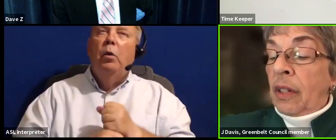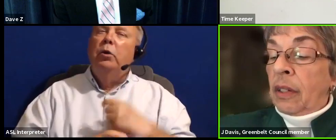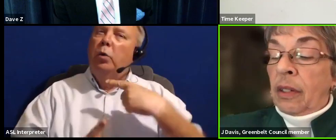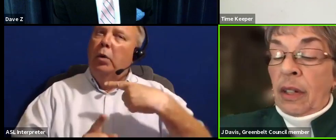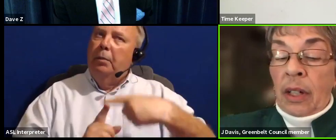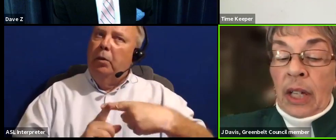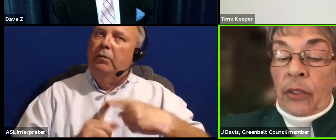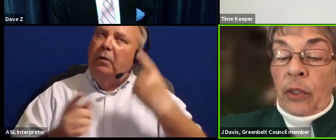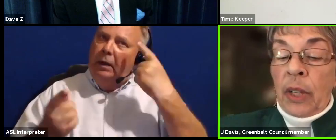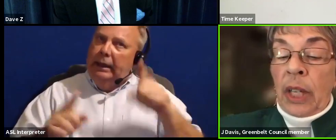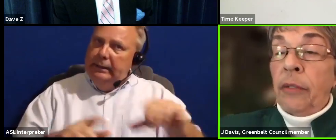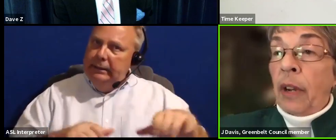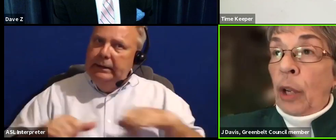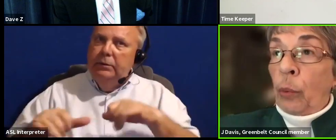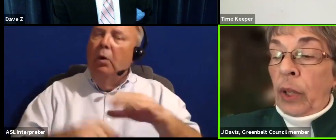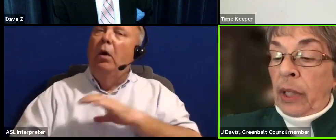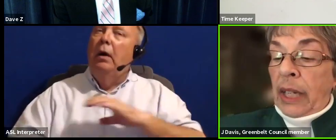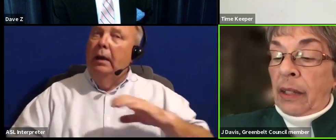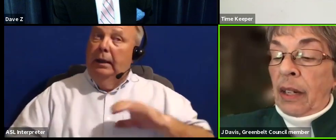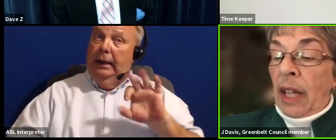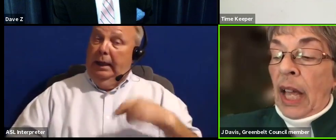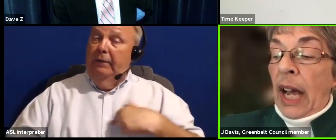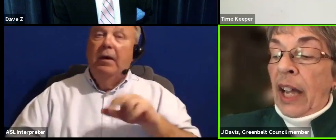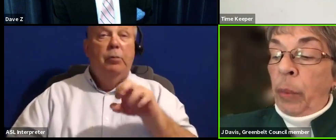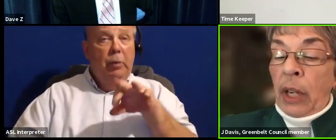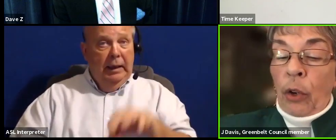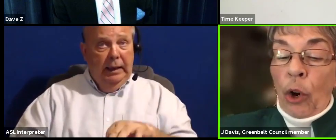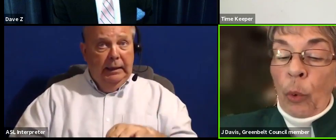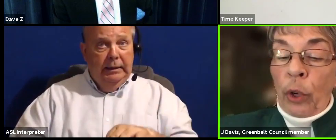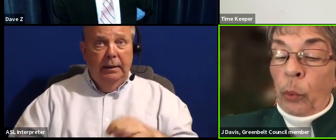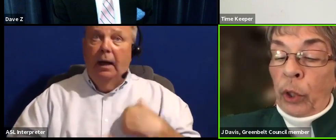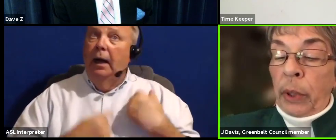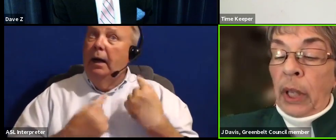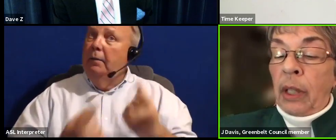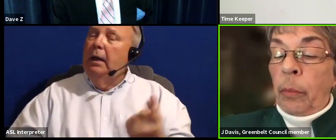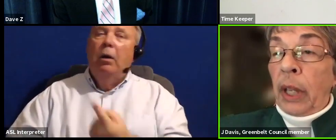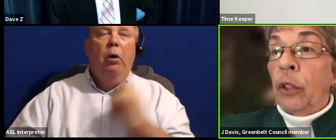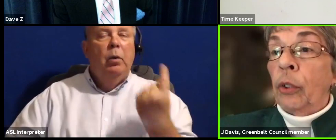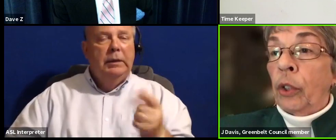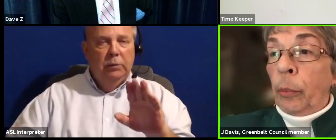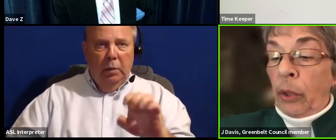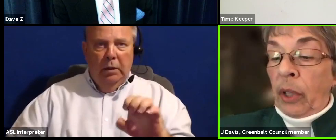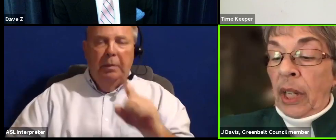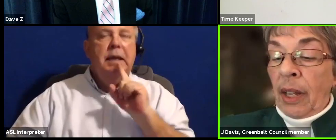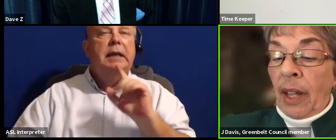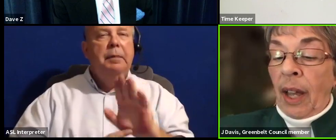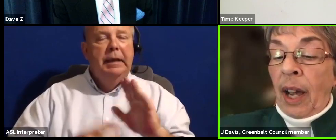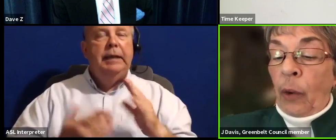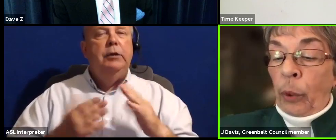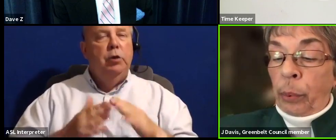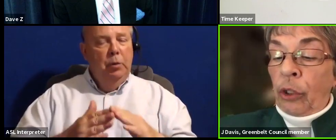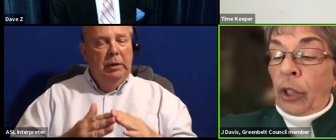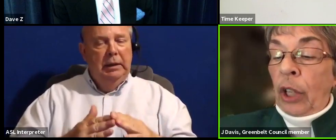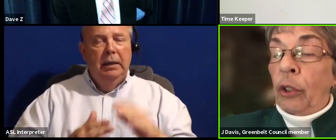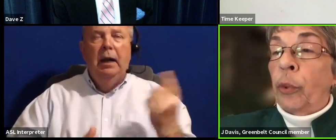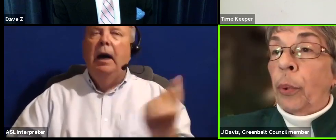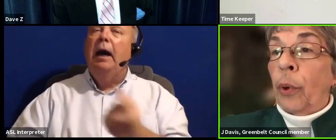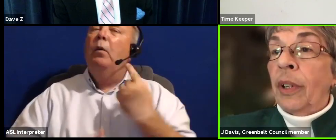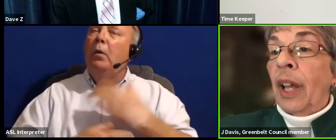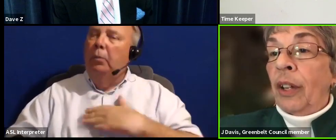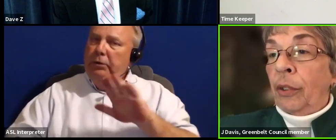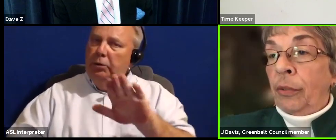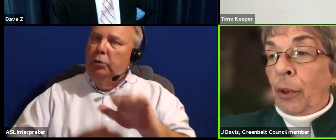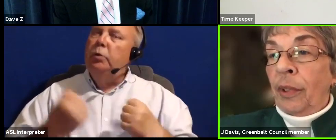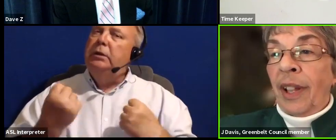consensus on council if I am reelected. I have been and always will be committed to community. I will appreciate your